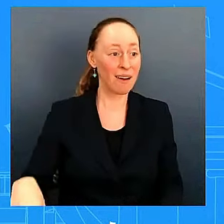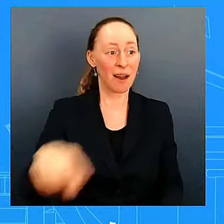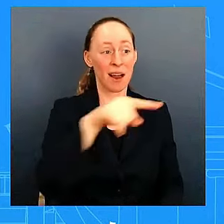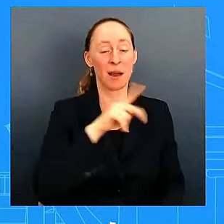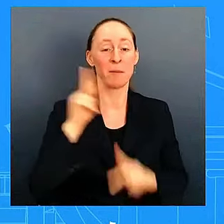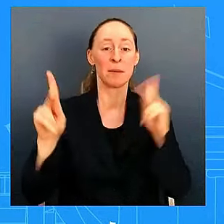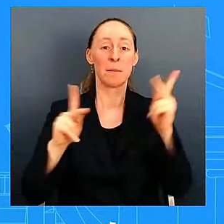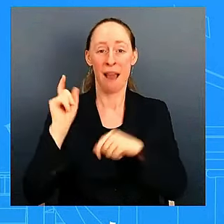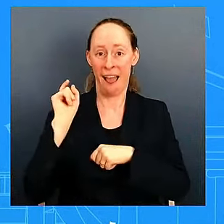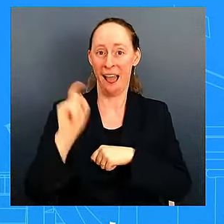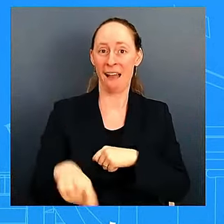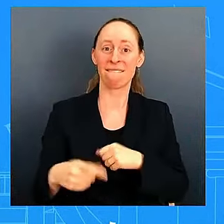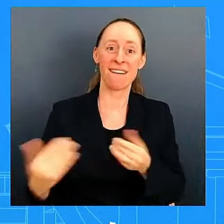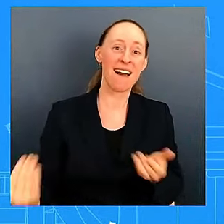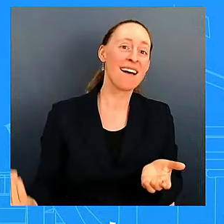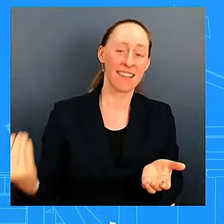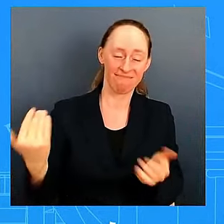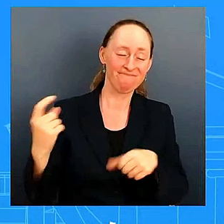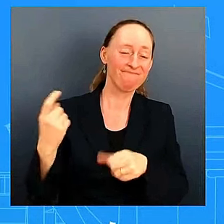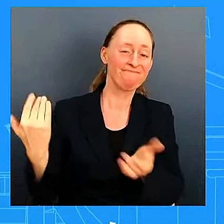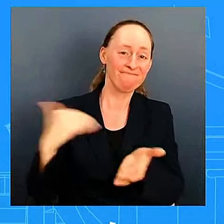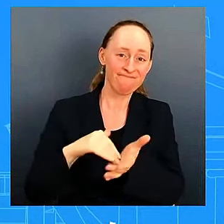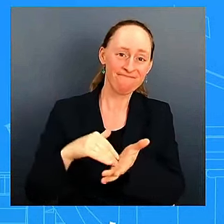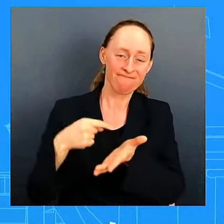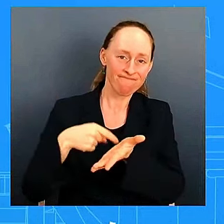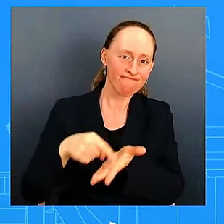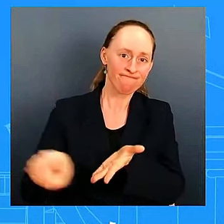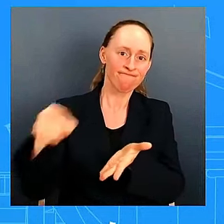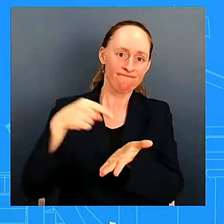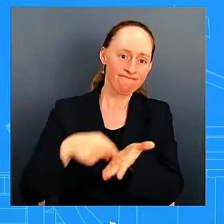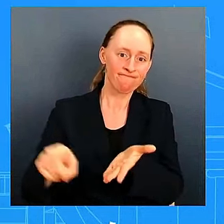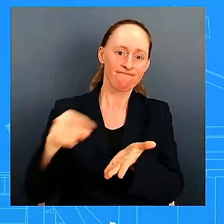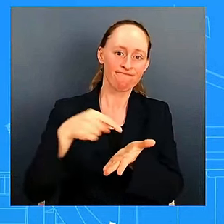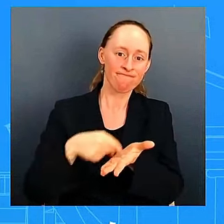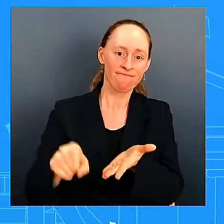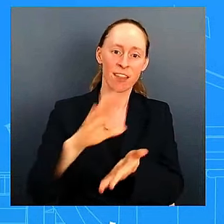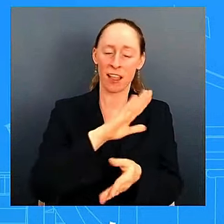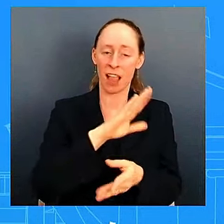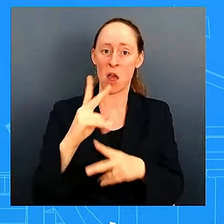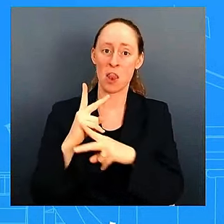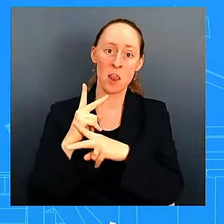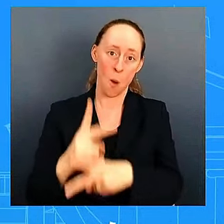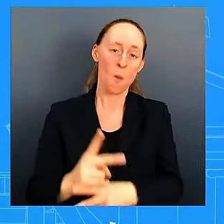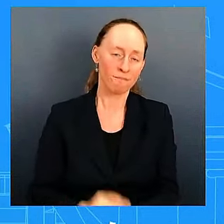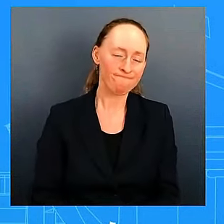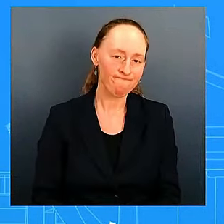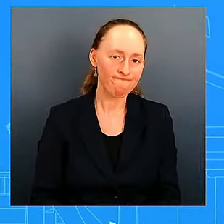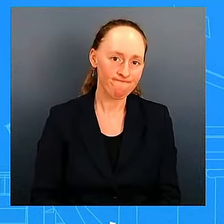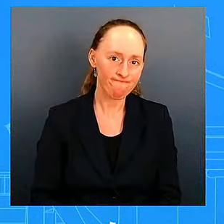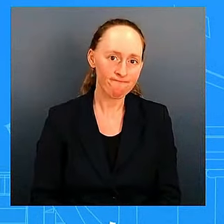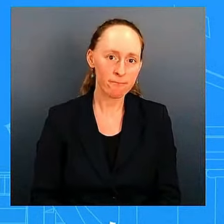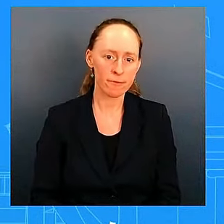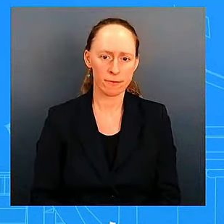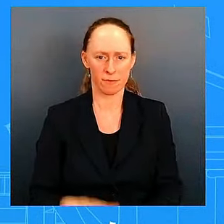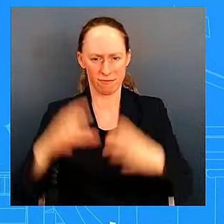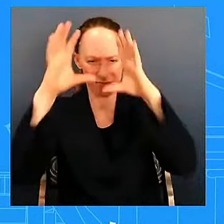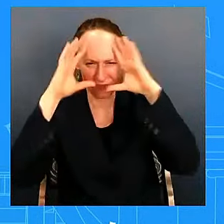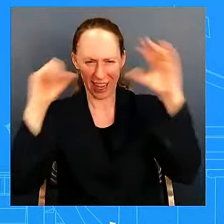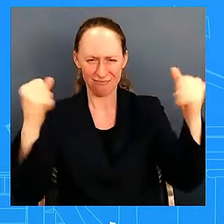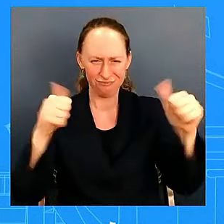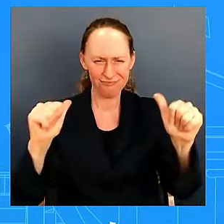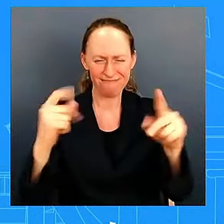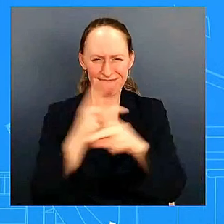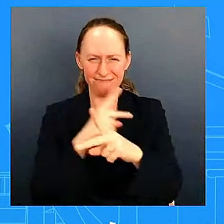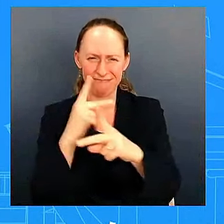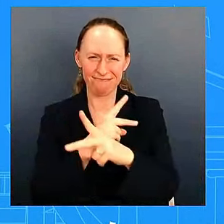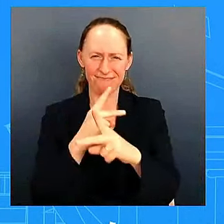including creating the fresh start program that allowed bars in default to become current on their payments launching an information campaign to